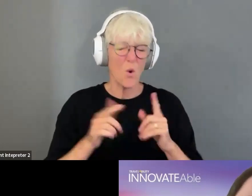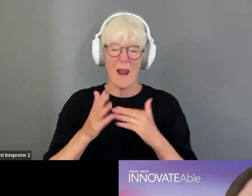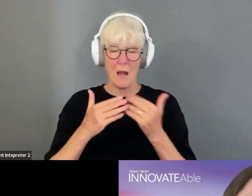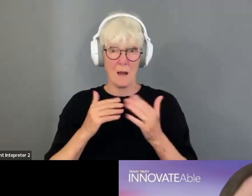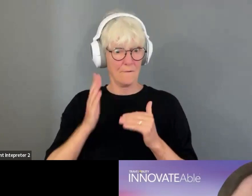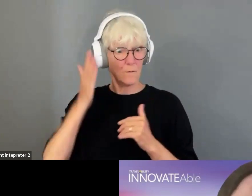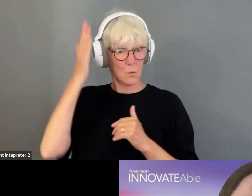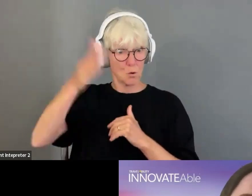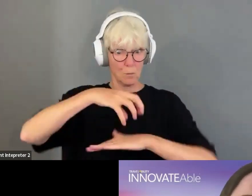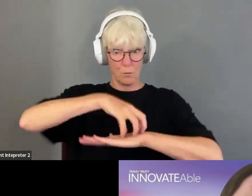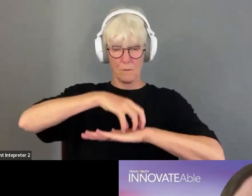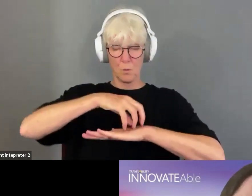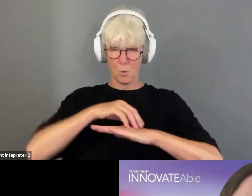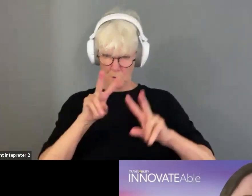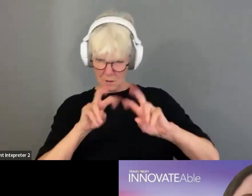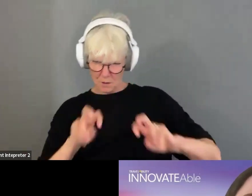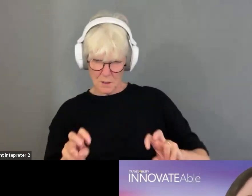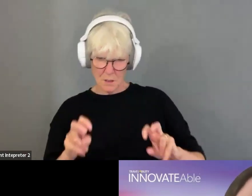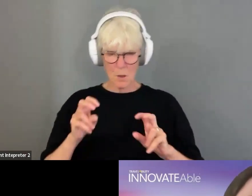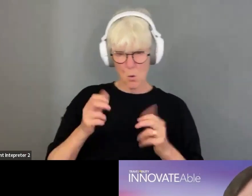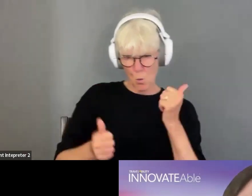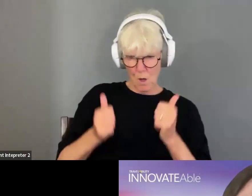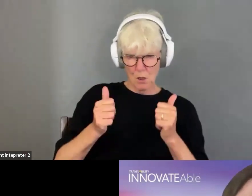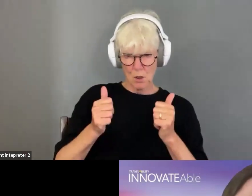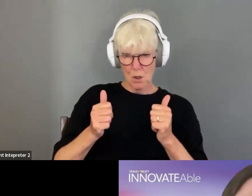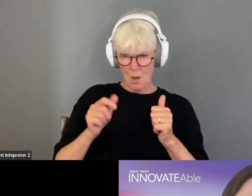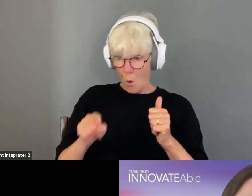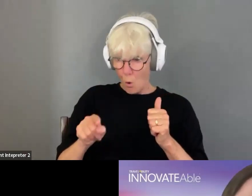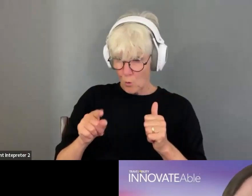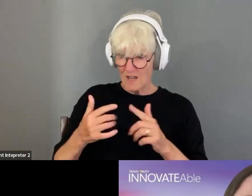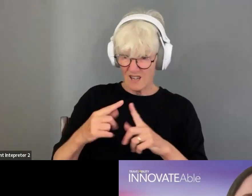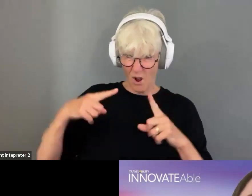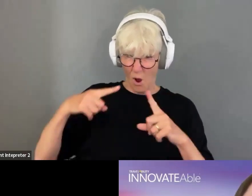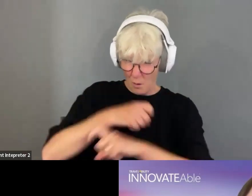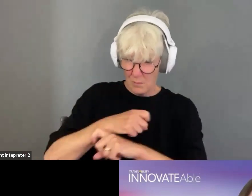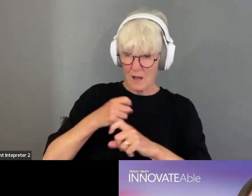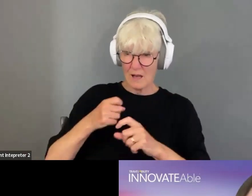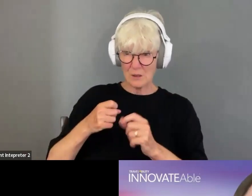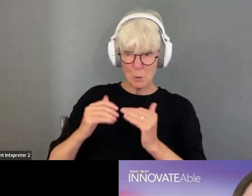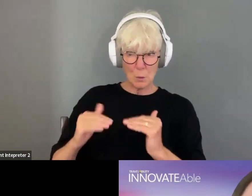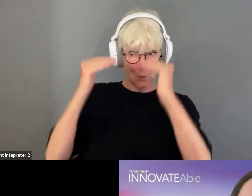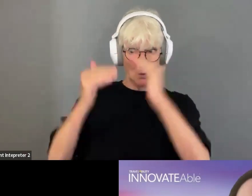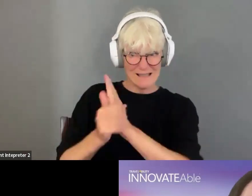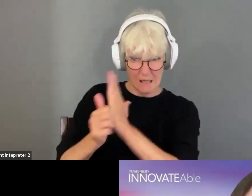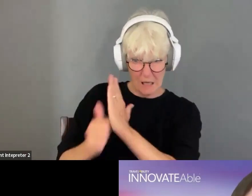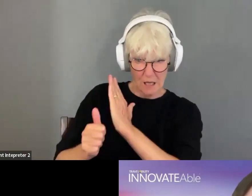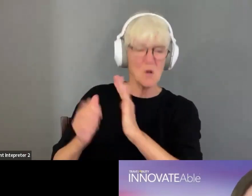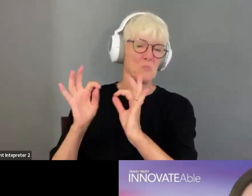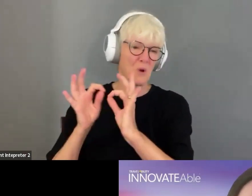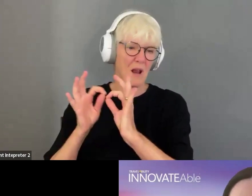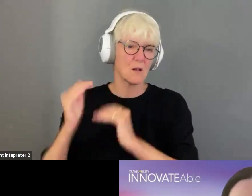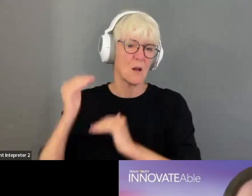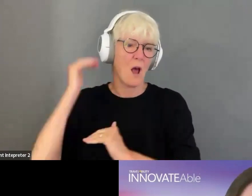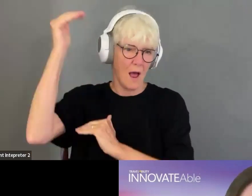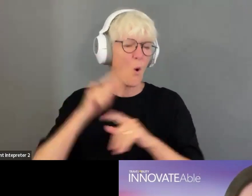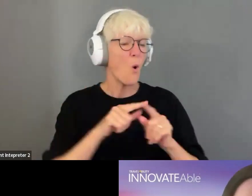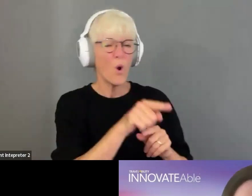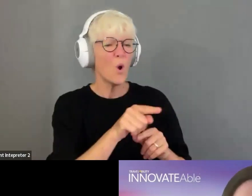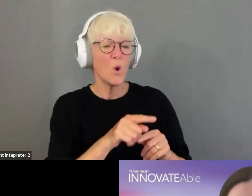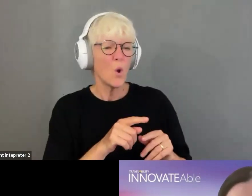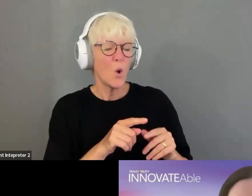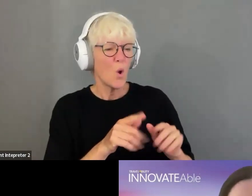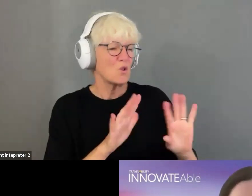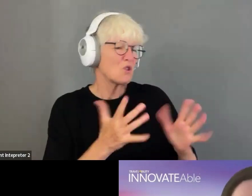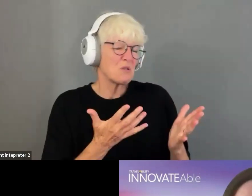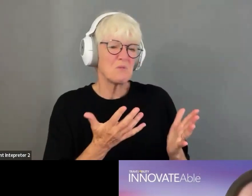Okay. Are we paying this out at like a premium rate where we really need a high skilled caregiver, or are we paying this out at a rate where like a university student who has a clean